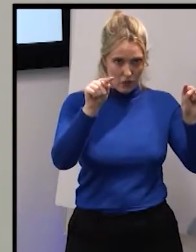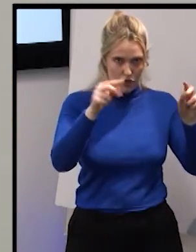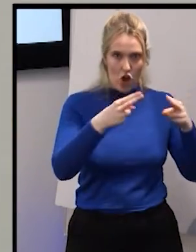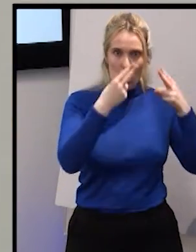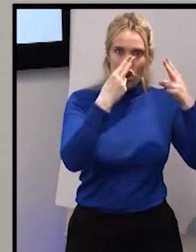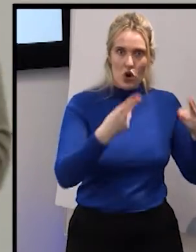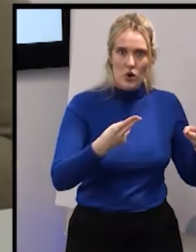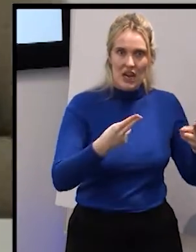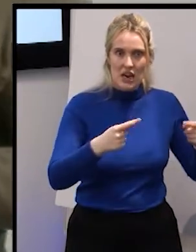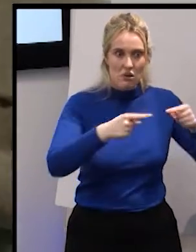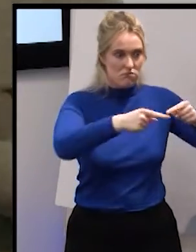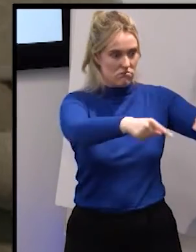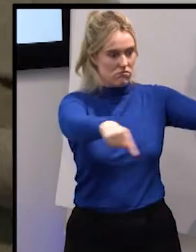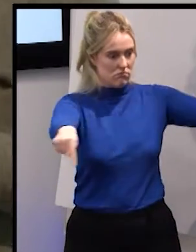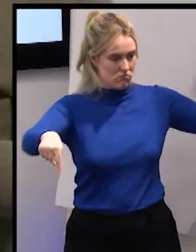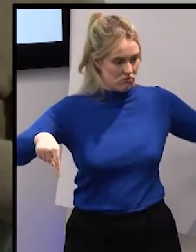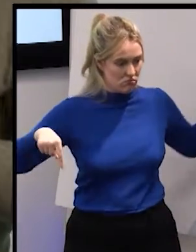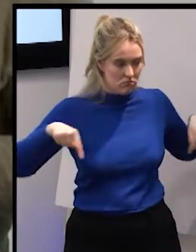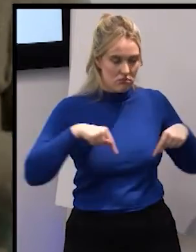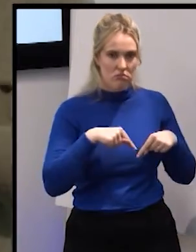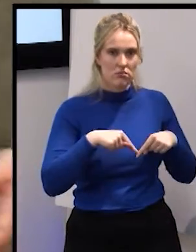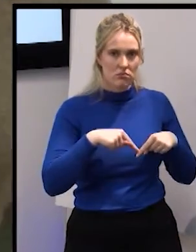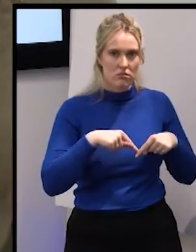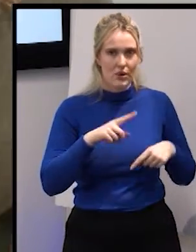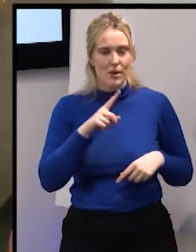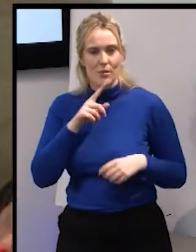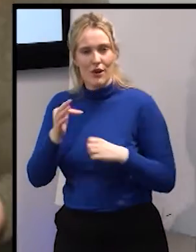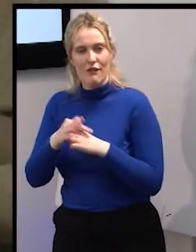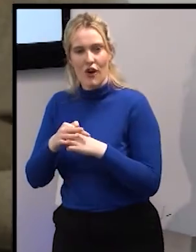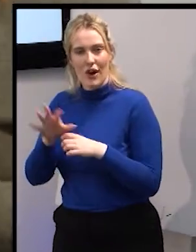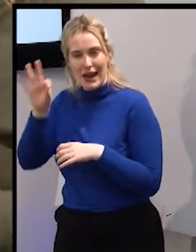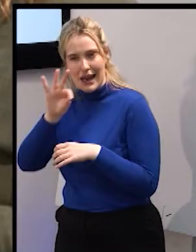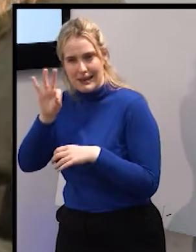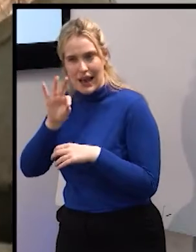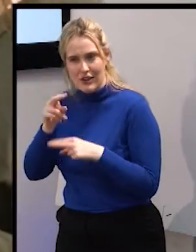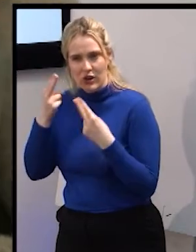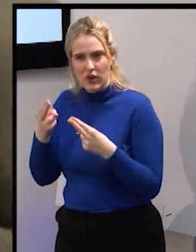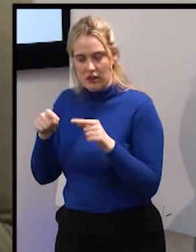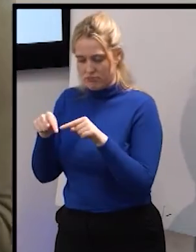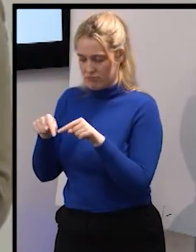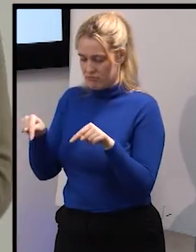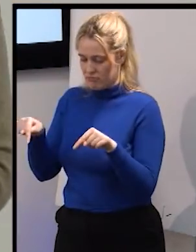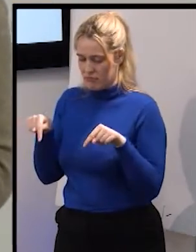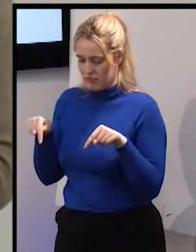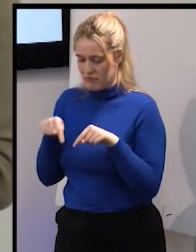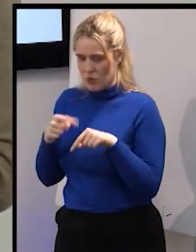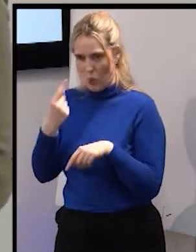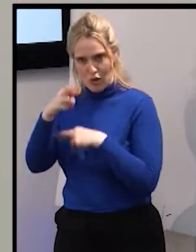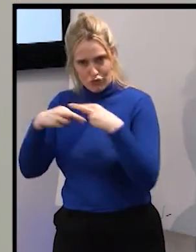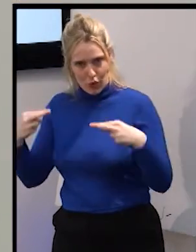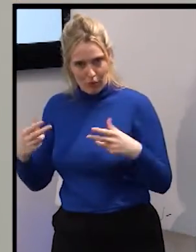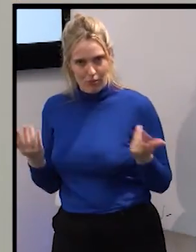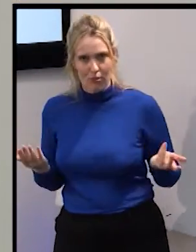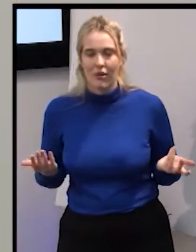but to produce the same amount of insats we need a tiny bedroom so this make these these all these factors